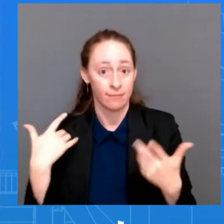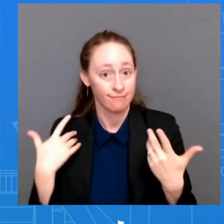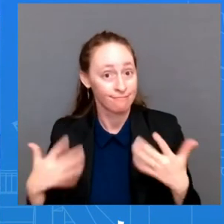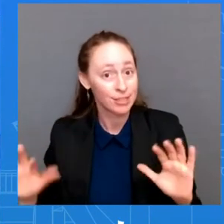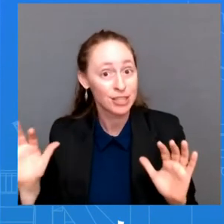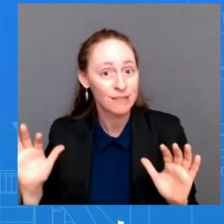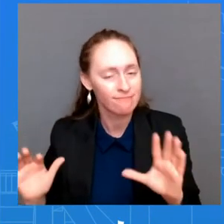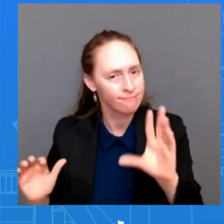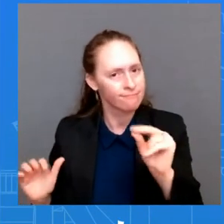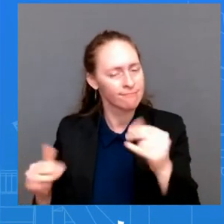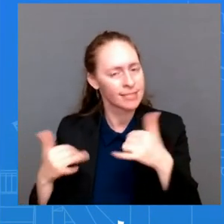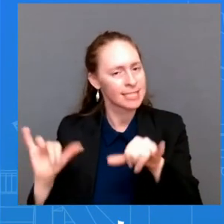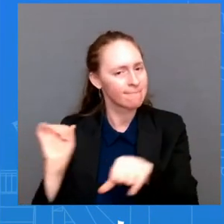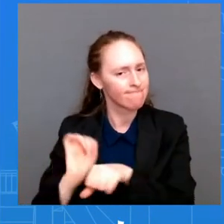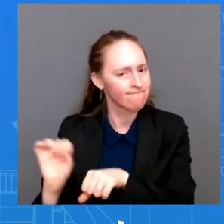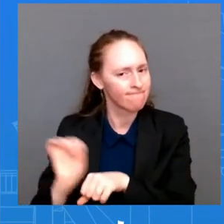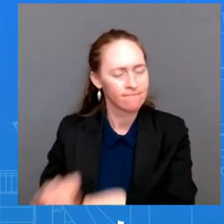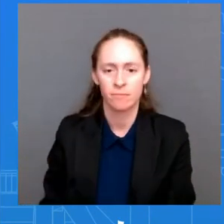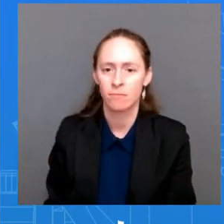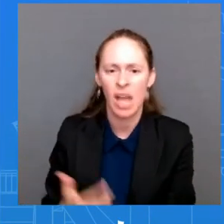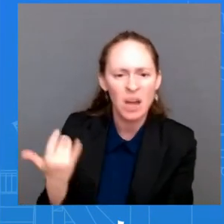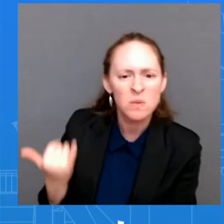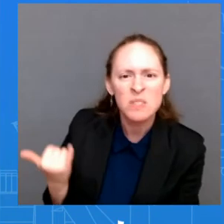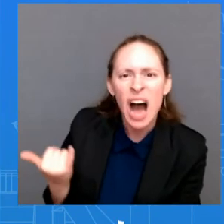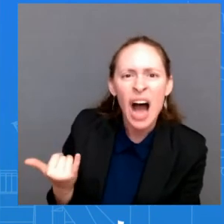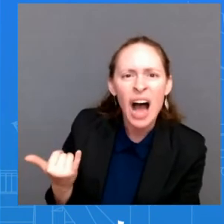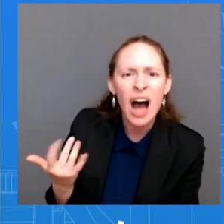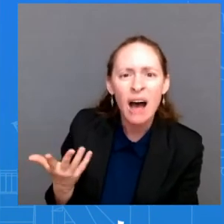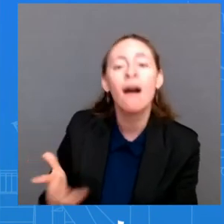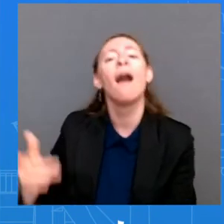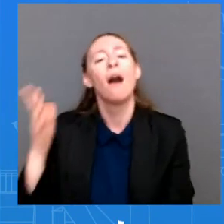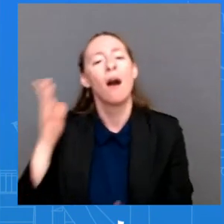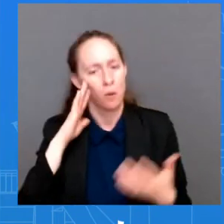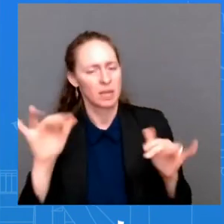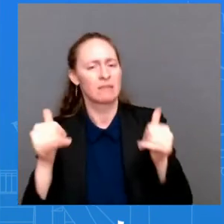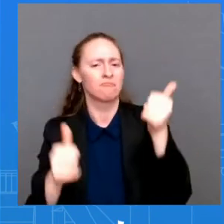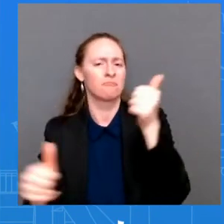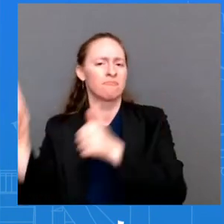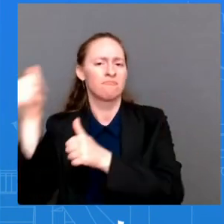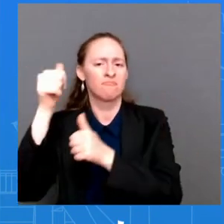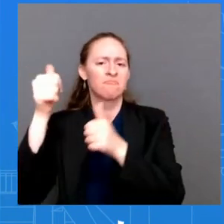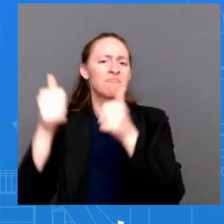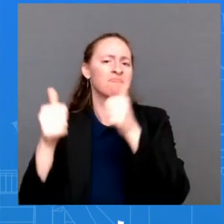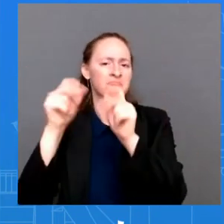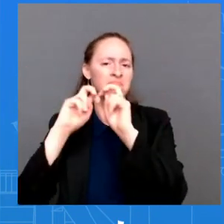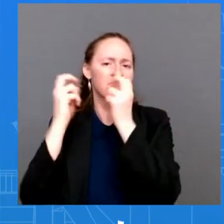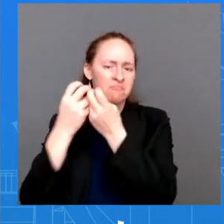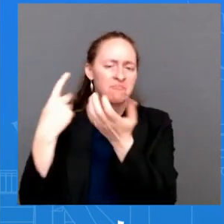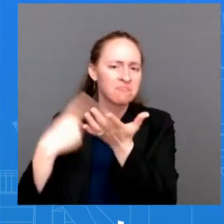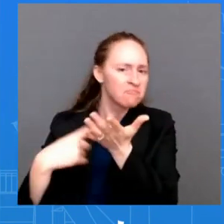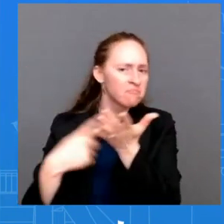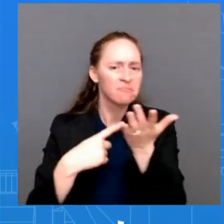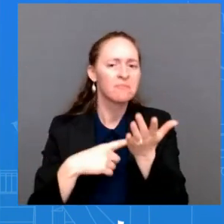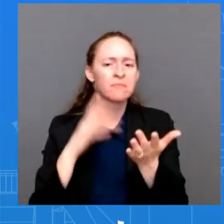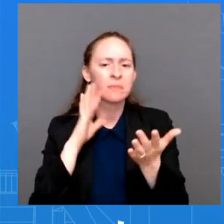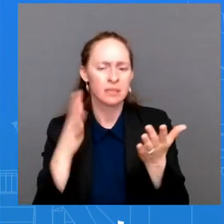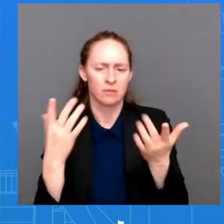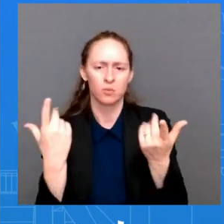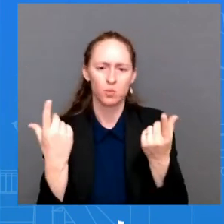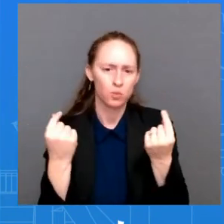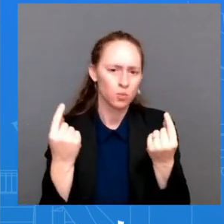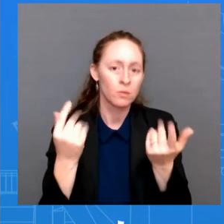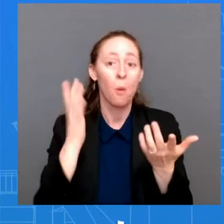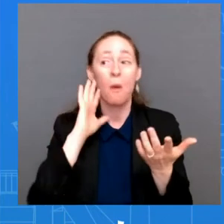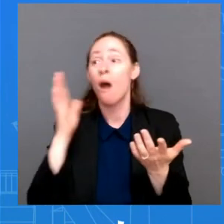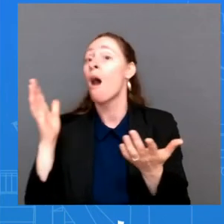well he'll be meeting senior staff for sure that is something that's pretty regular on his schedule so i can for sure uh share that with you if there's anything else to read out